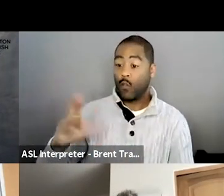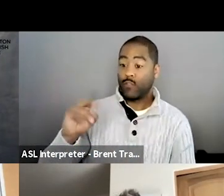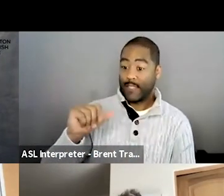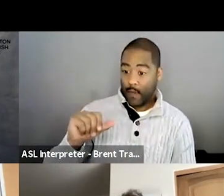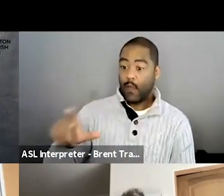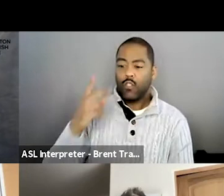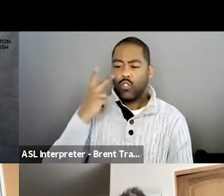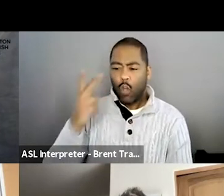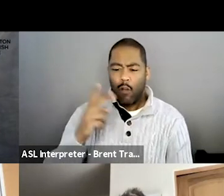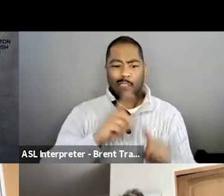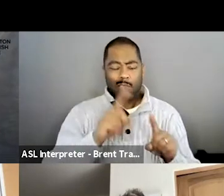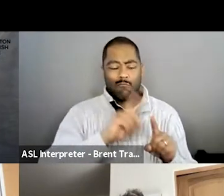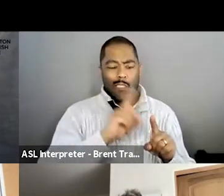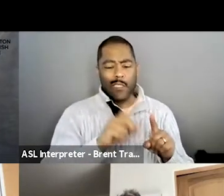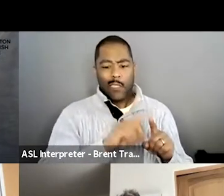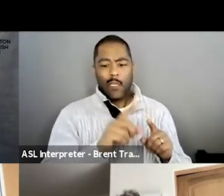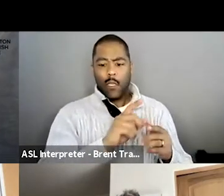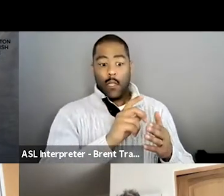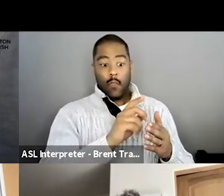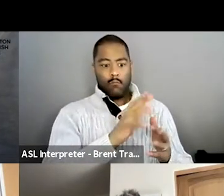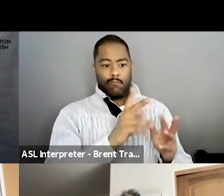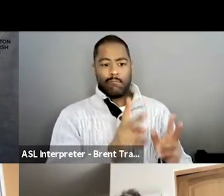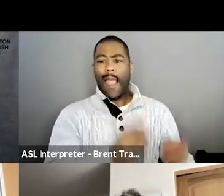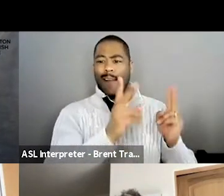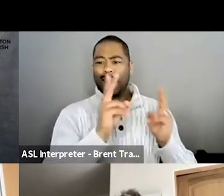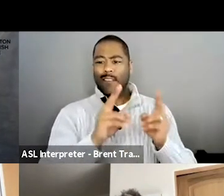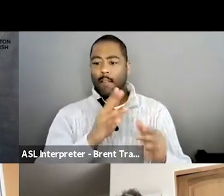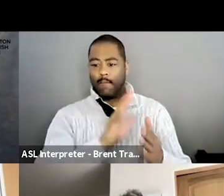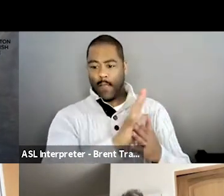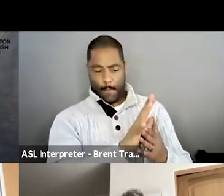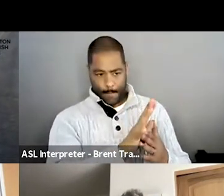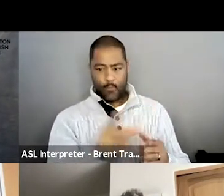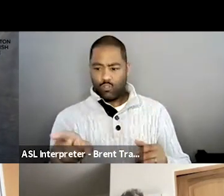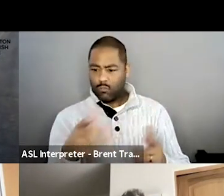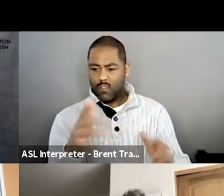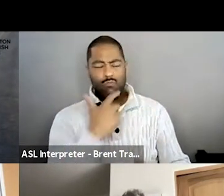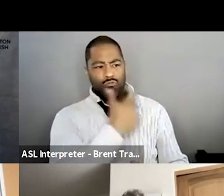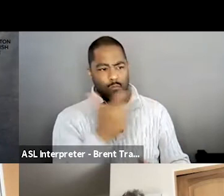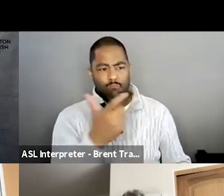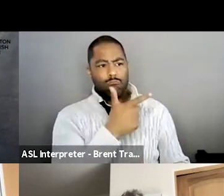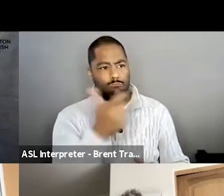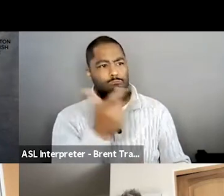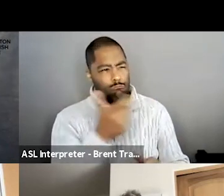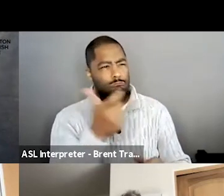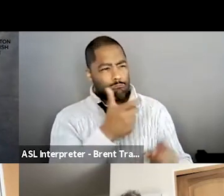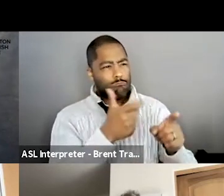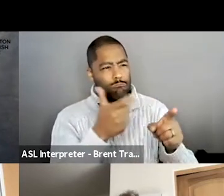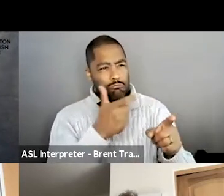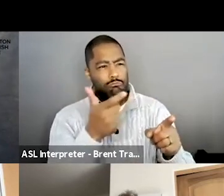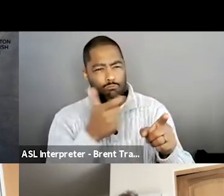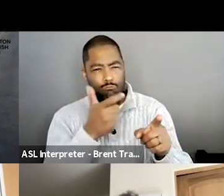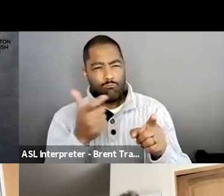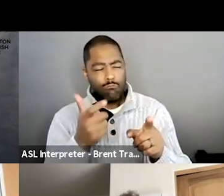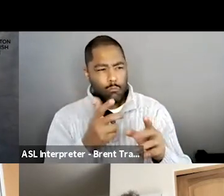various iterations of this thing. And it was just, you know, for me, it was, I, it was most important that she felt good about it. And then I knew that her